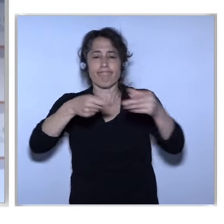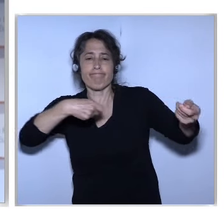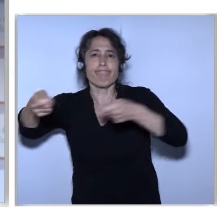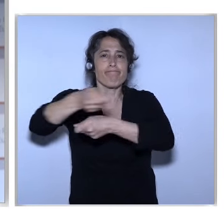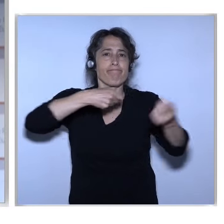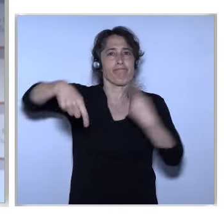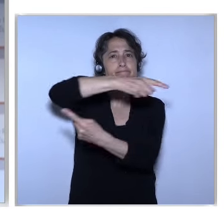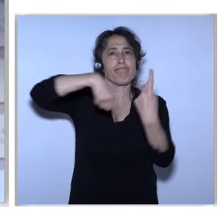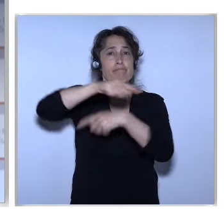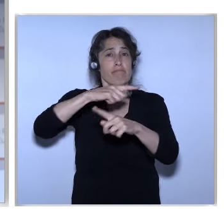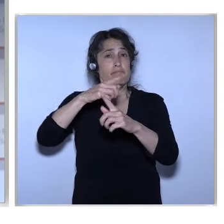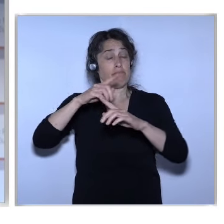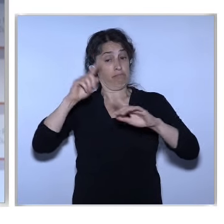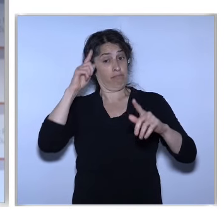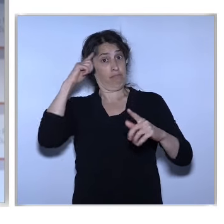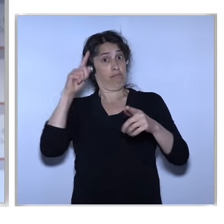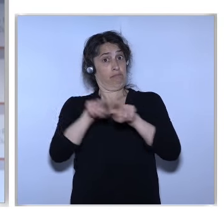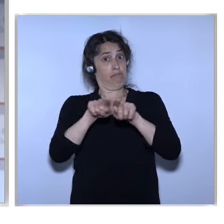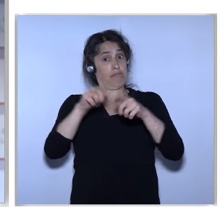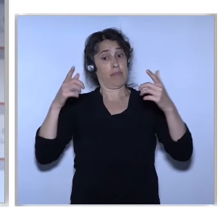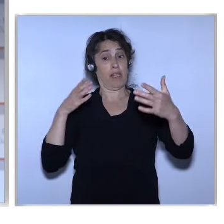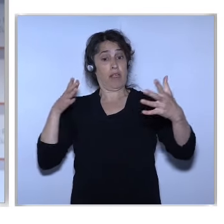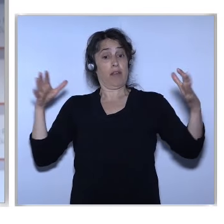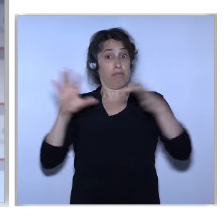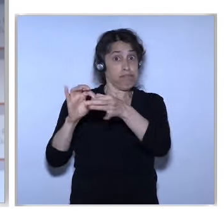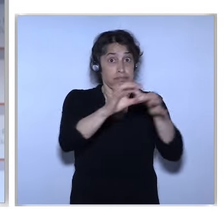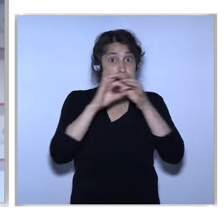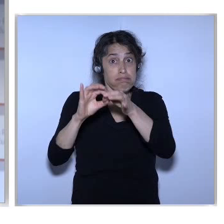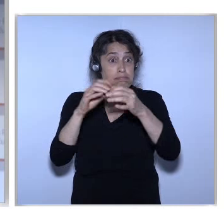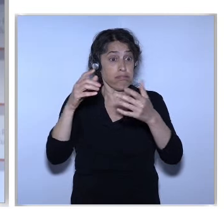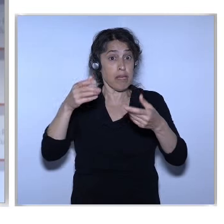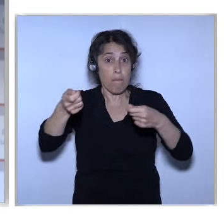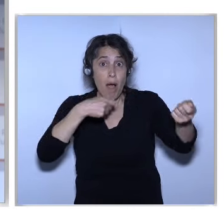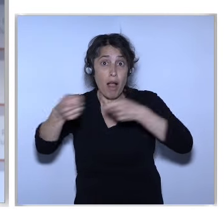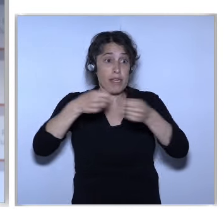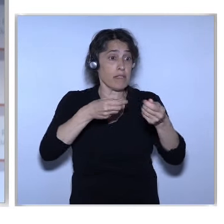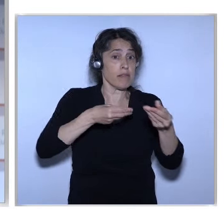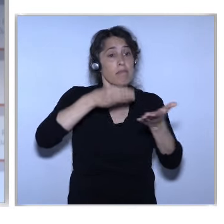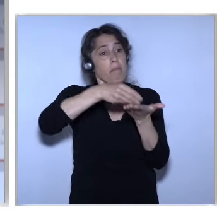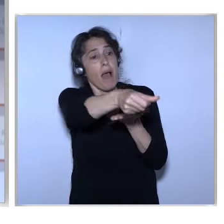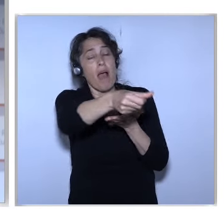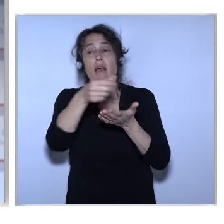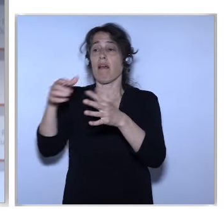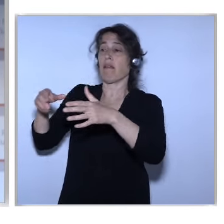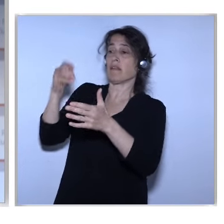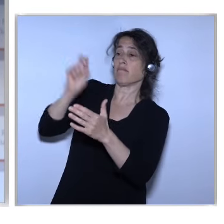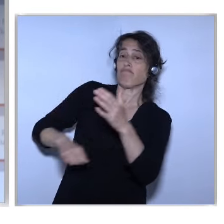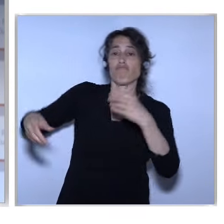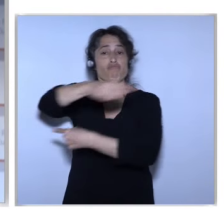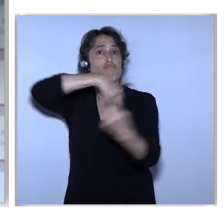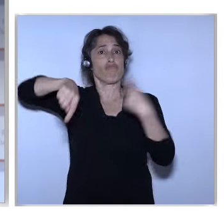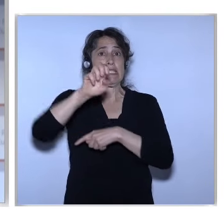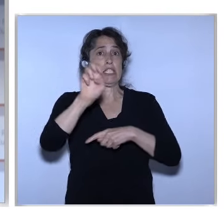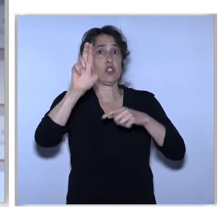policy is to make life better for our people Hence, the challenge is to put the right policies in